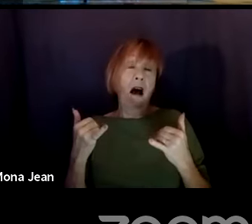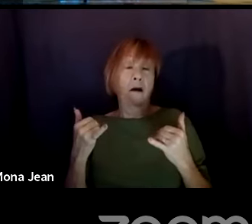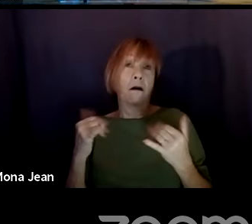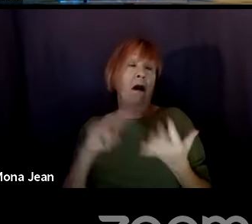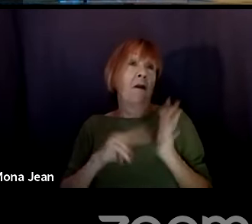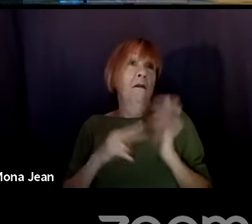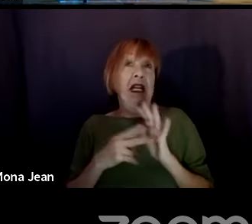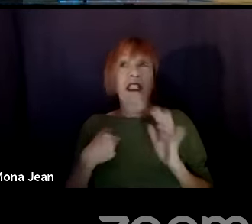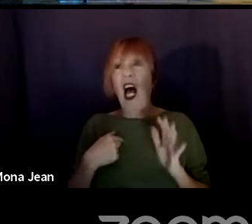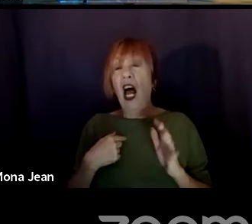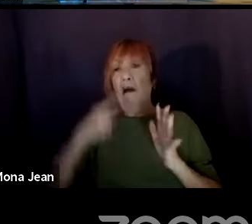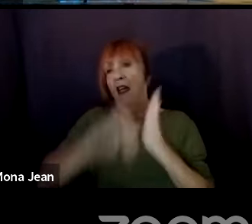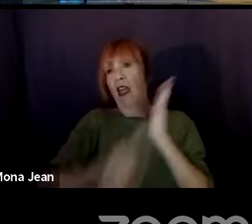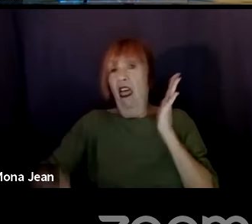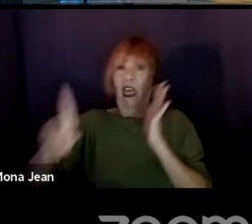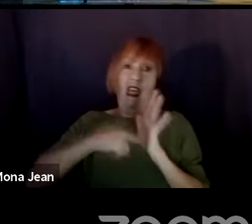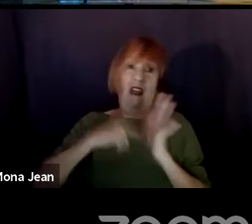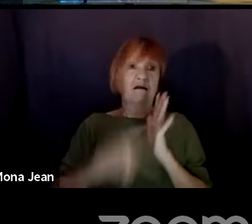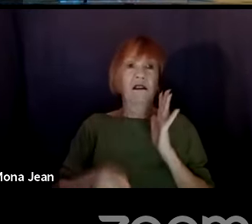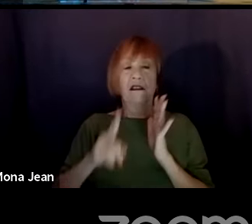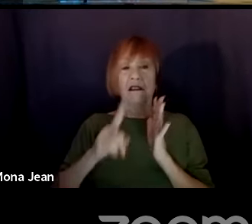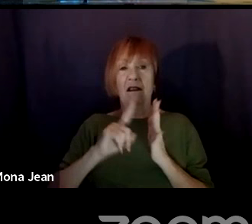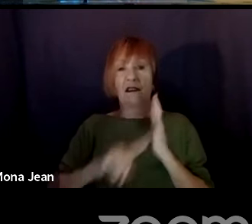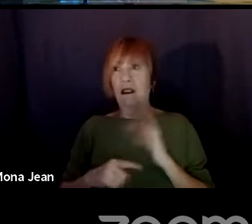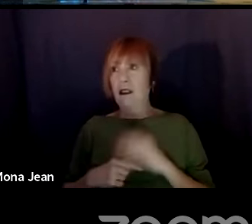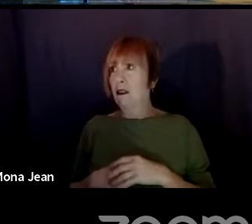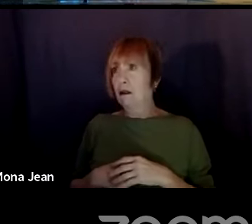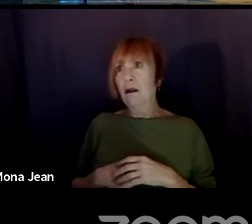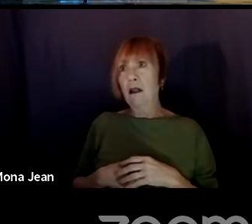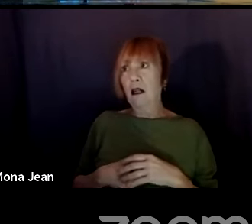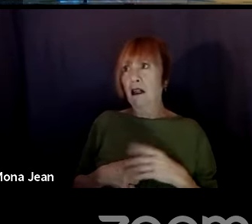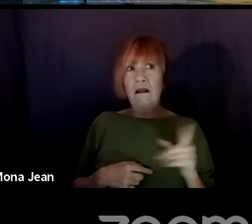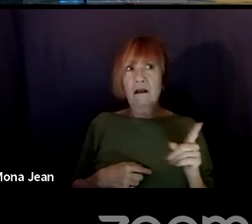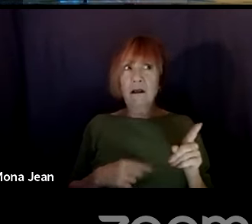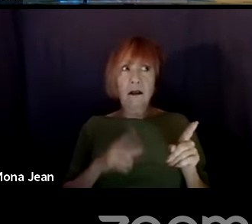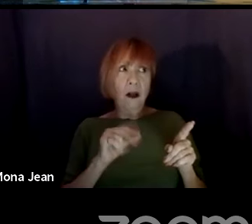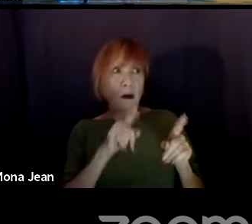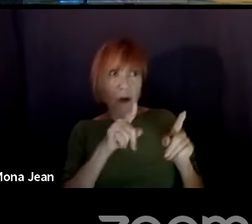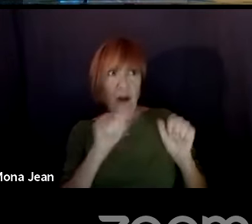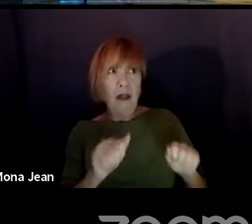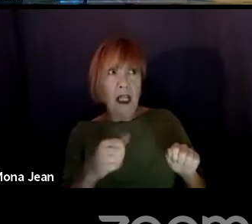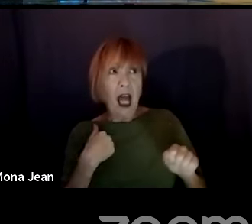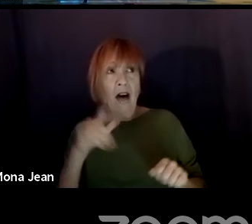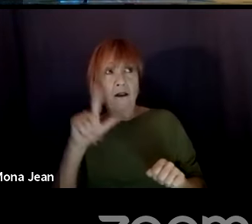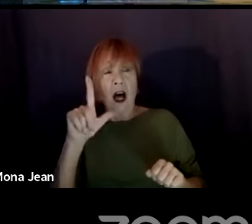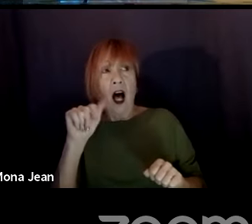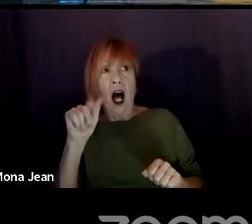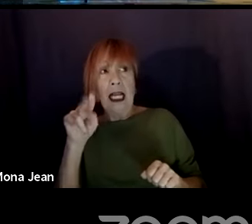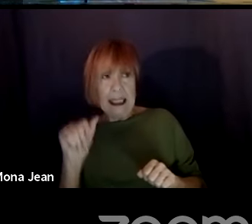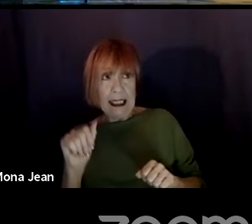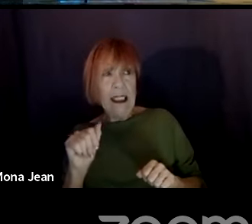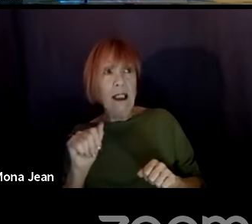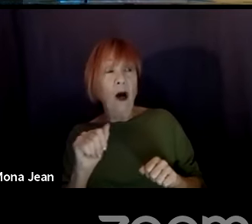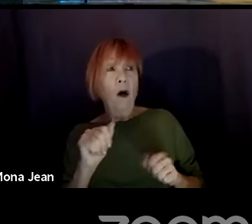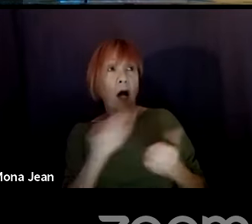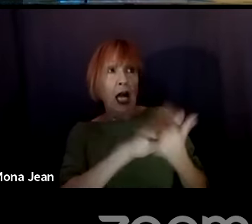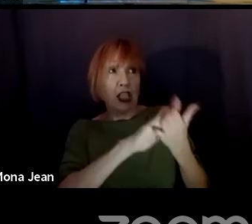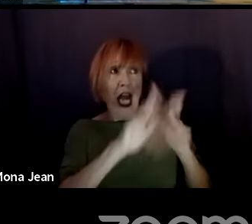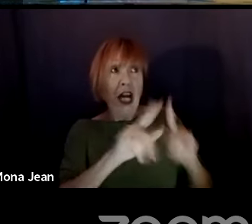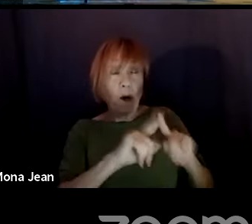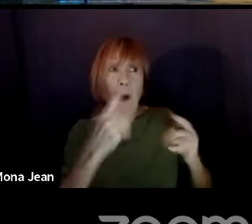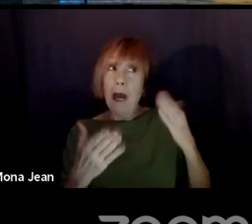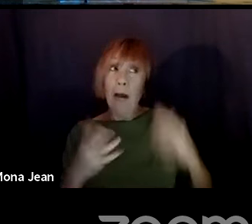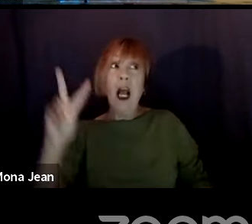you know, discriminating or whatever. And I'm like, I think you can have a Latino janitor, but how about the vice principal can also be Latino?